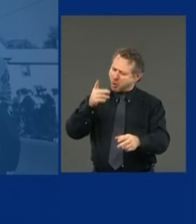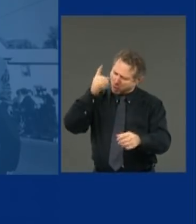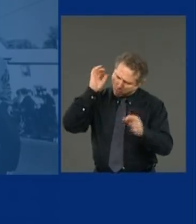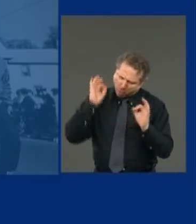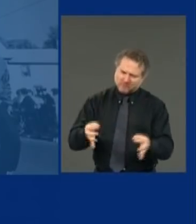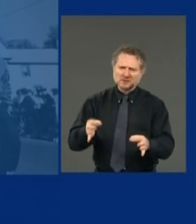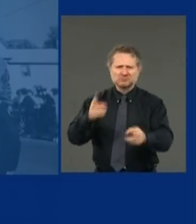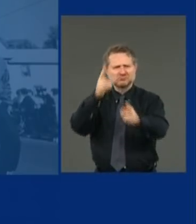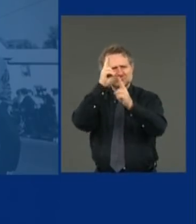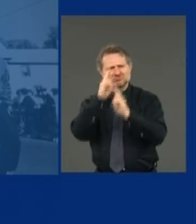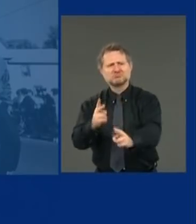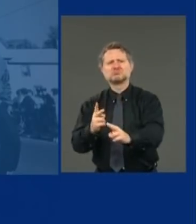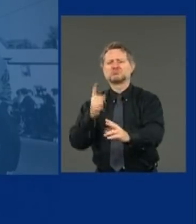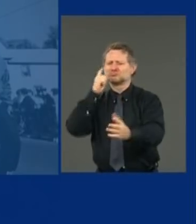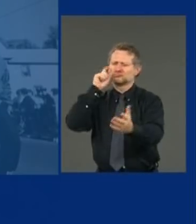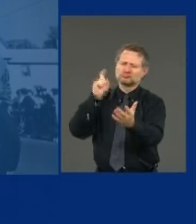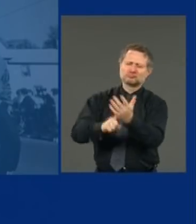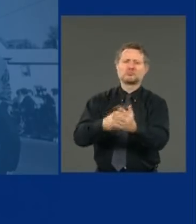Day celebration?